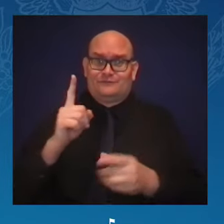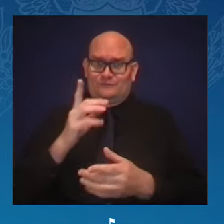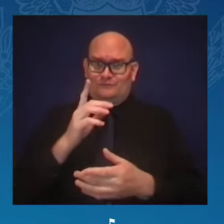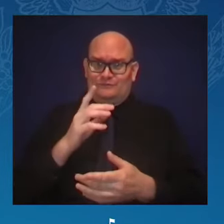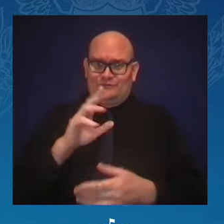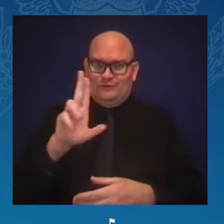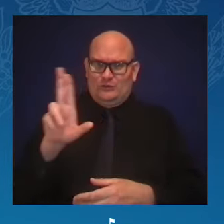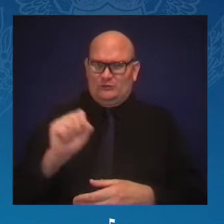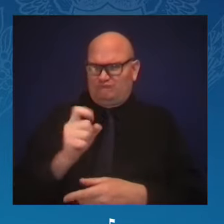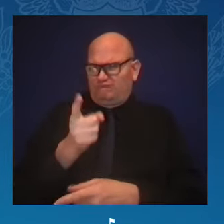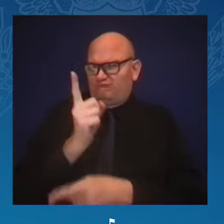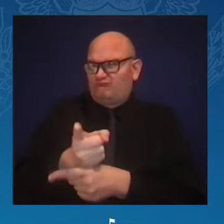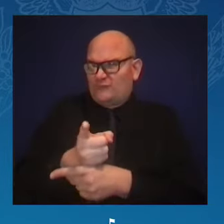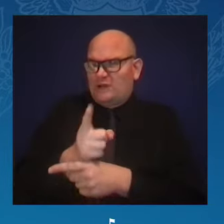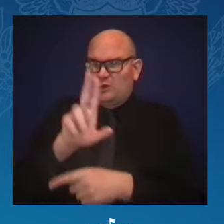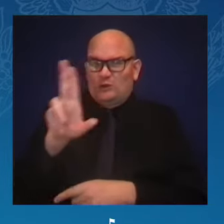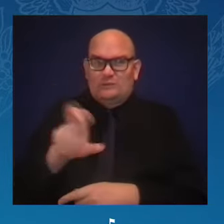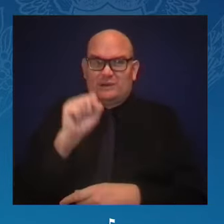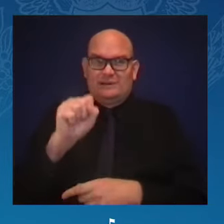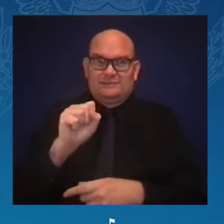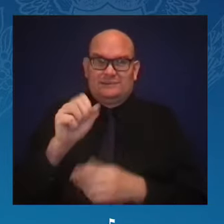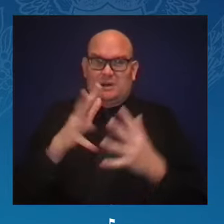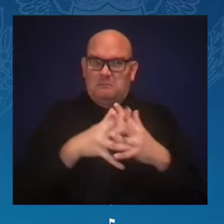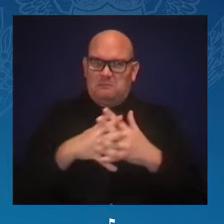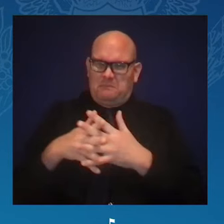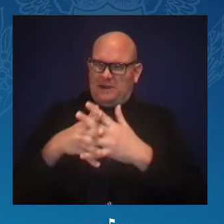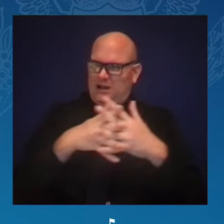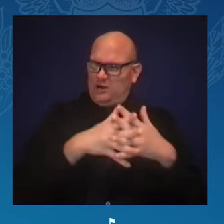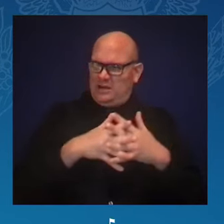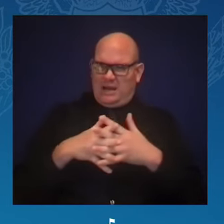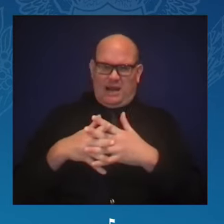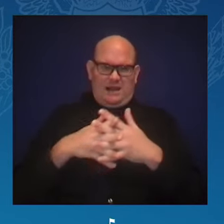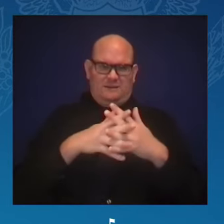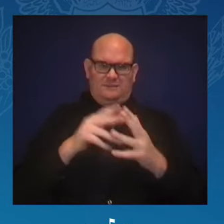have to choose between putting food on the table and filling their prescription.